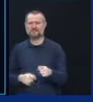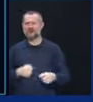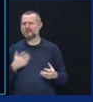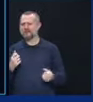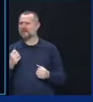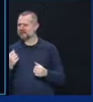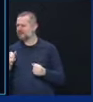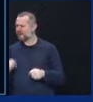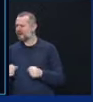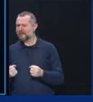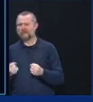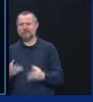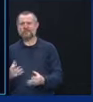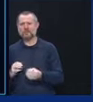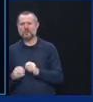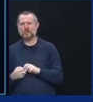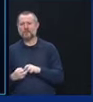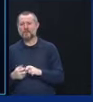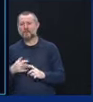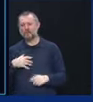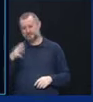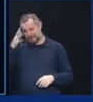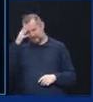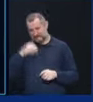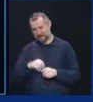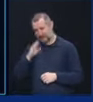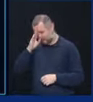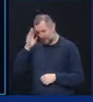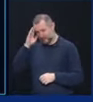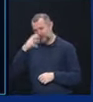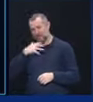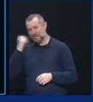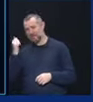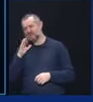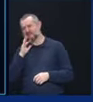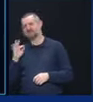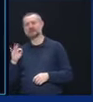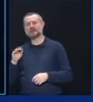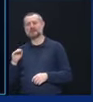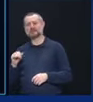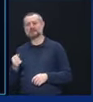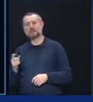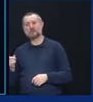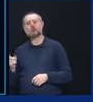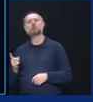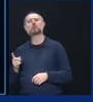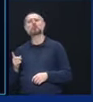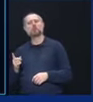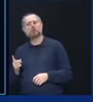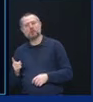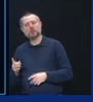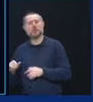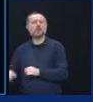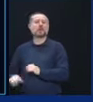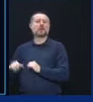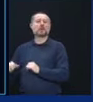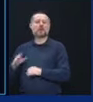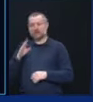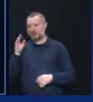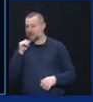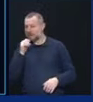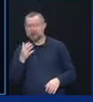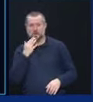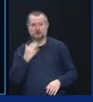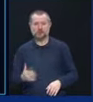remember when my own dad was in the hospital when he was elderly in the 90s and all the effects of having someone that age lying in a hospital bed with him trying to